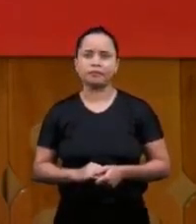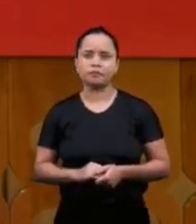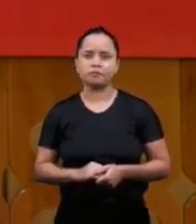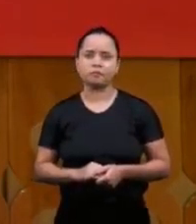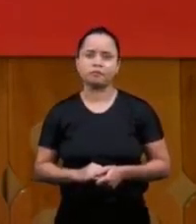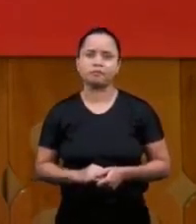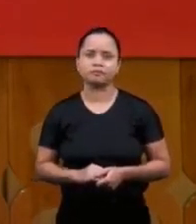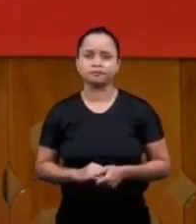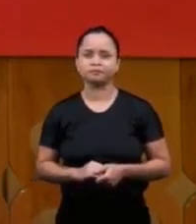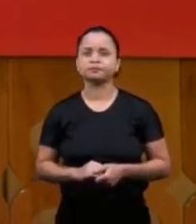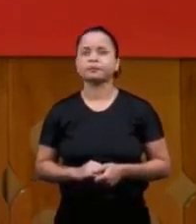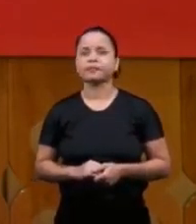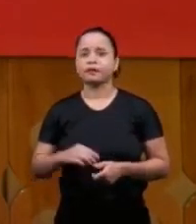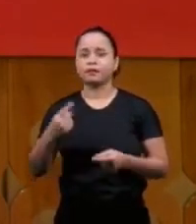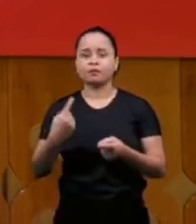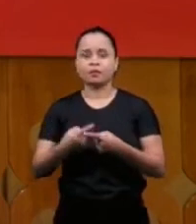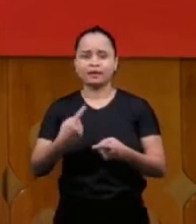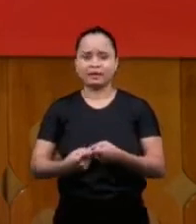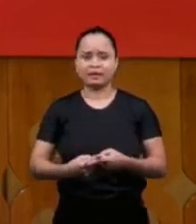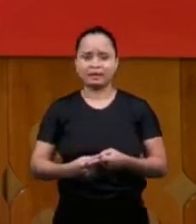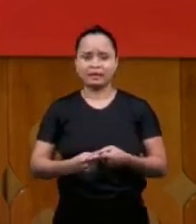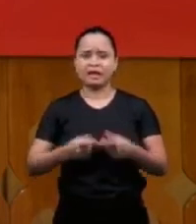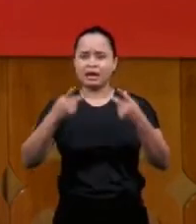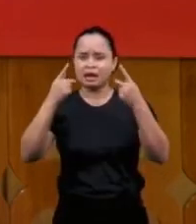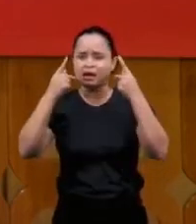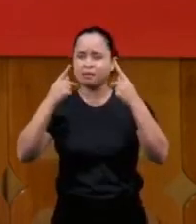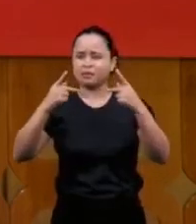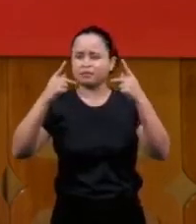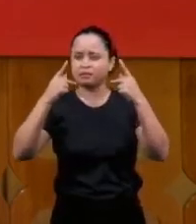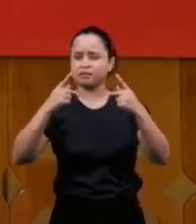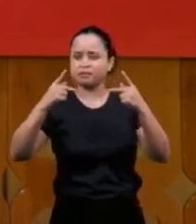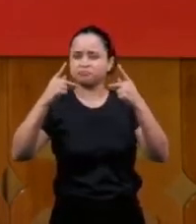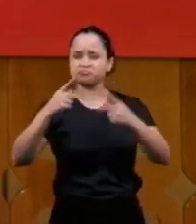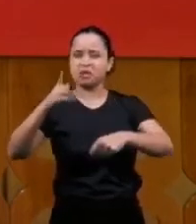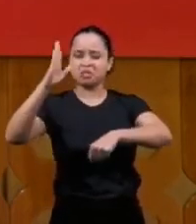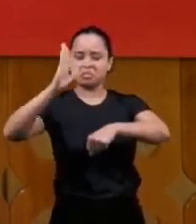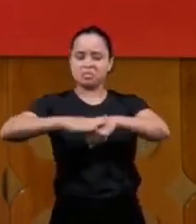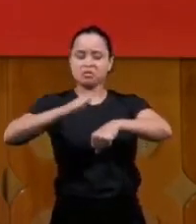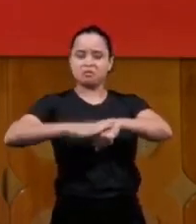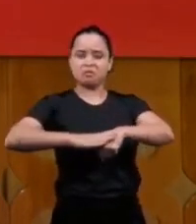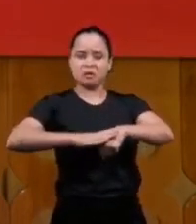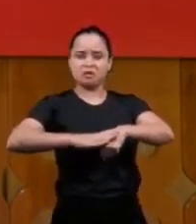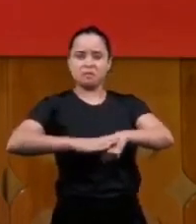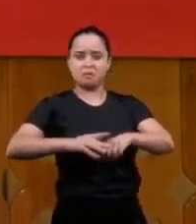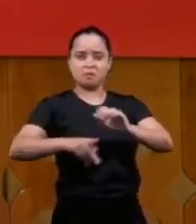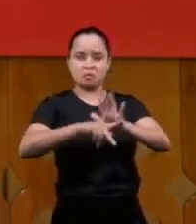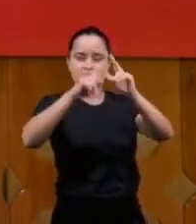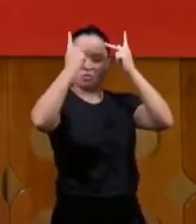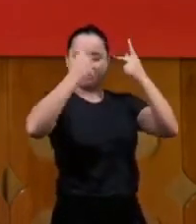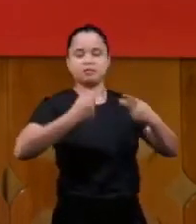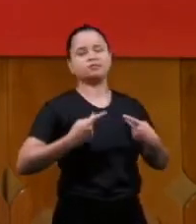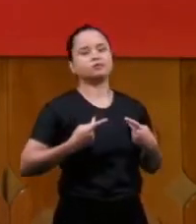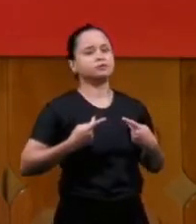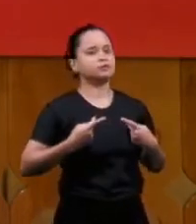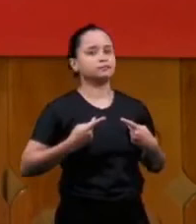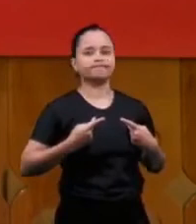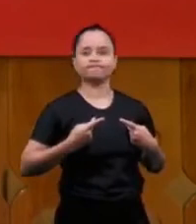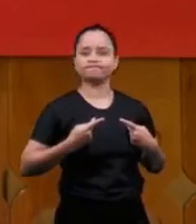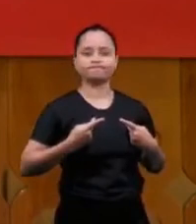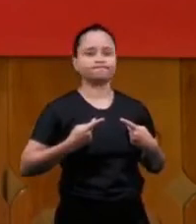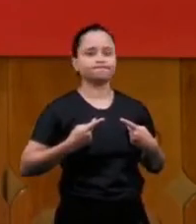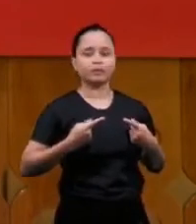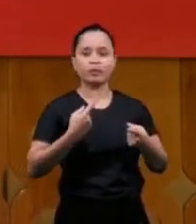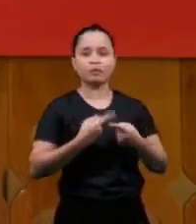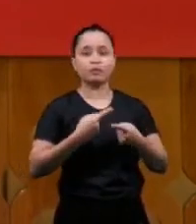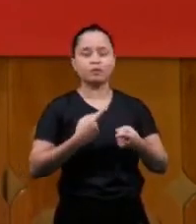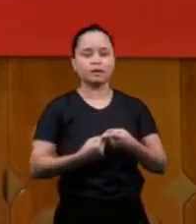preaching strengthens the vanity of the preacher and man when he goes into this